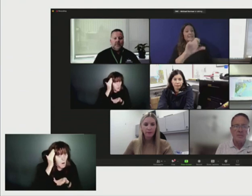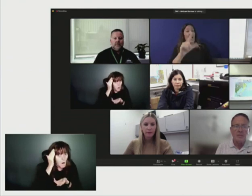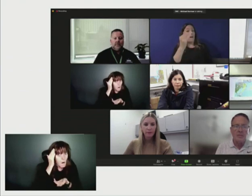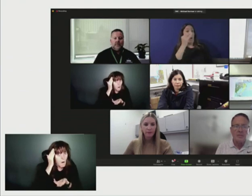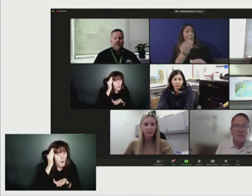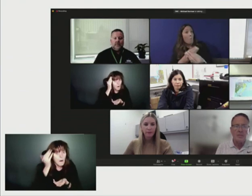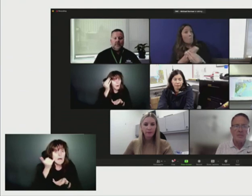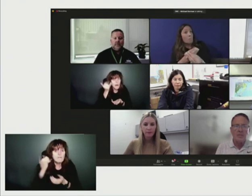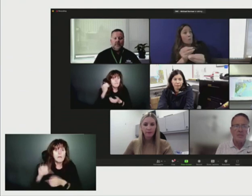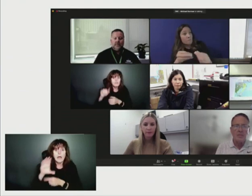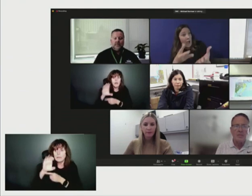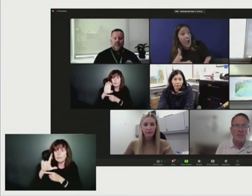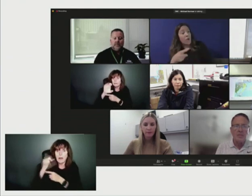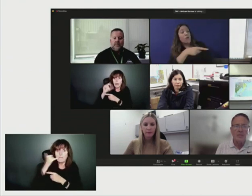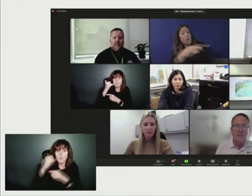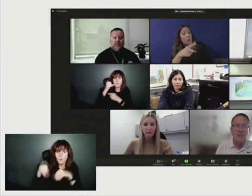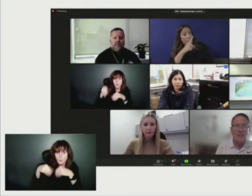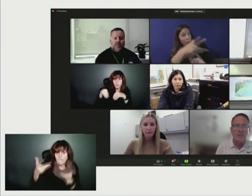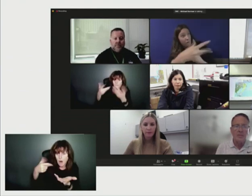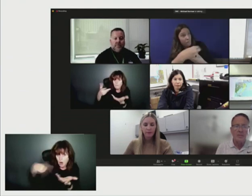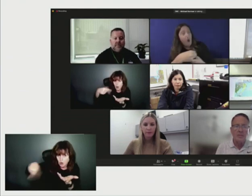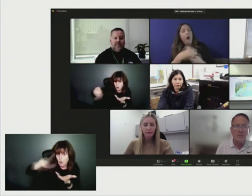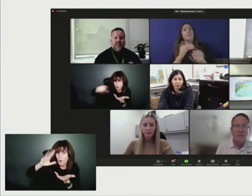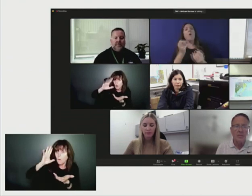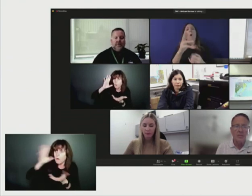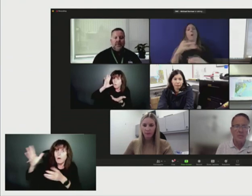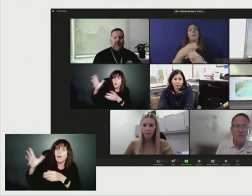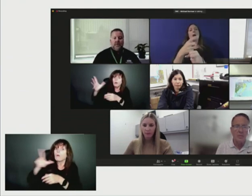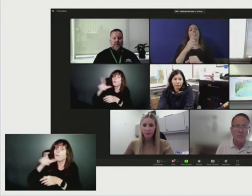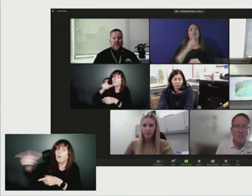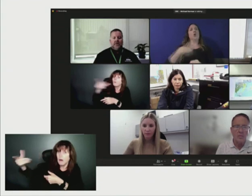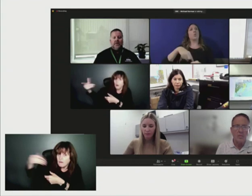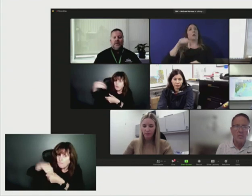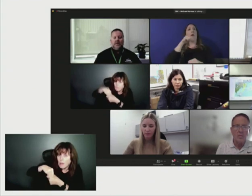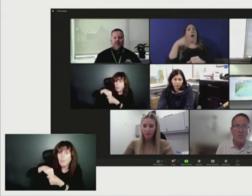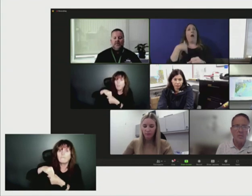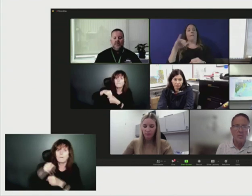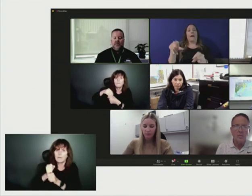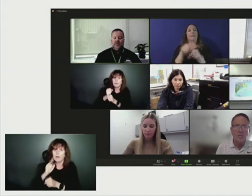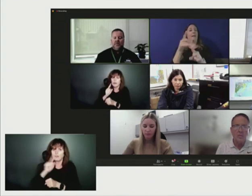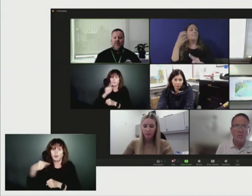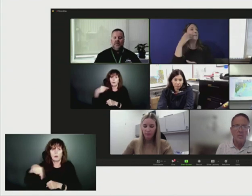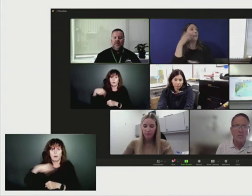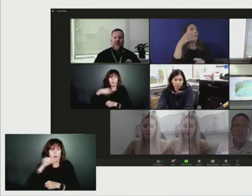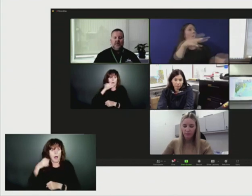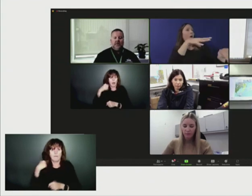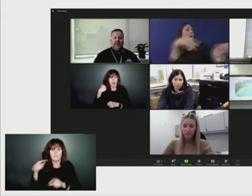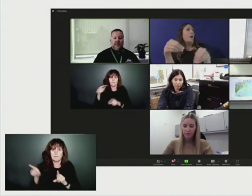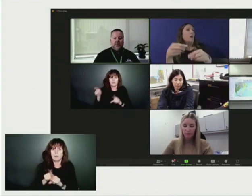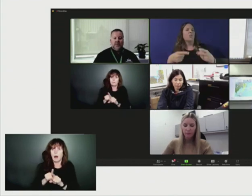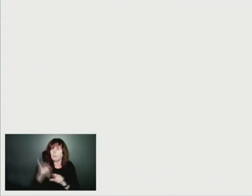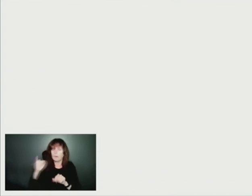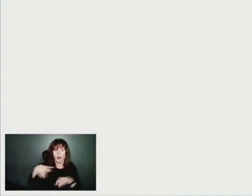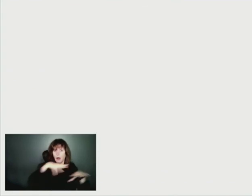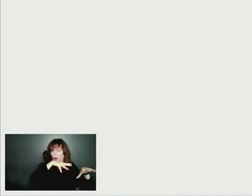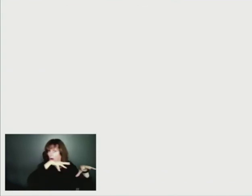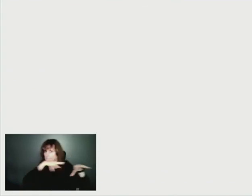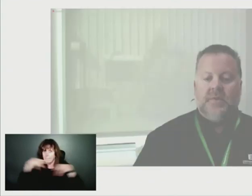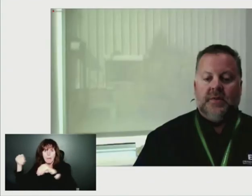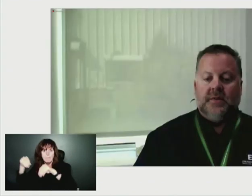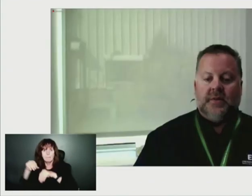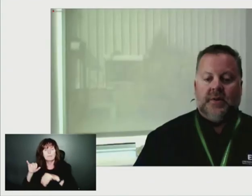steps are being taken to ensure we don't have the outages that we saw during Dorian? Yeah, no. So we've been in contact with our